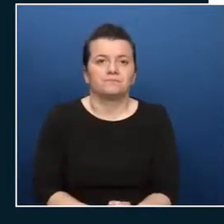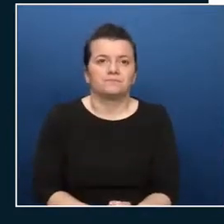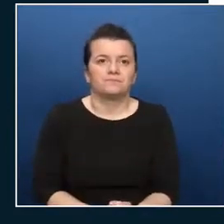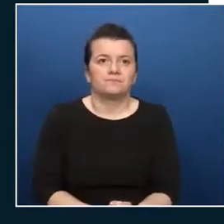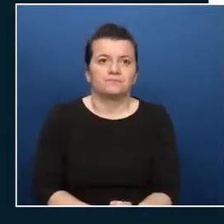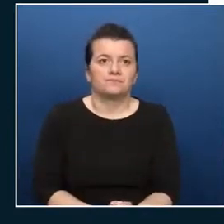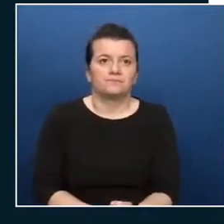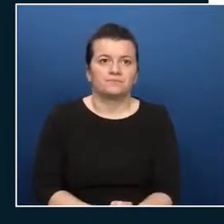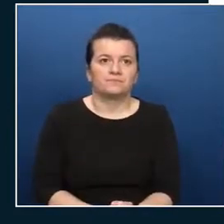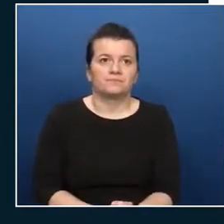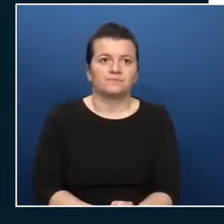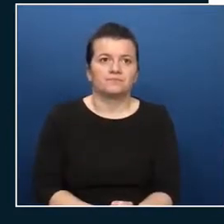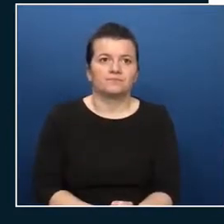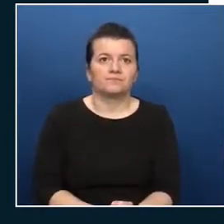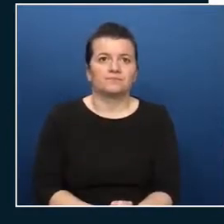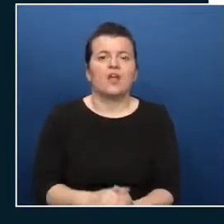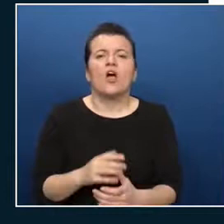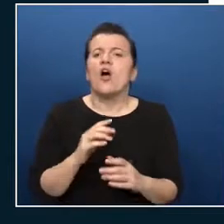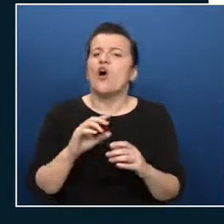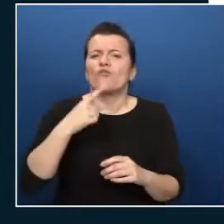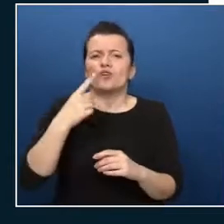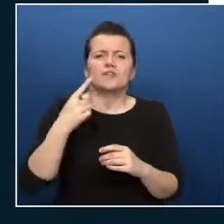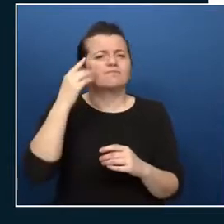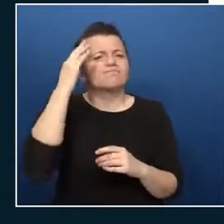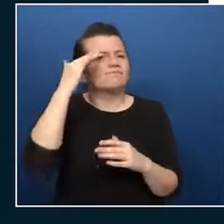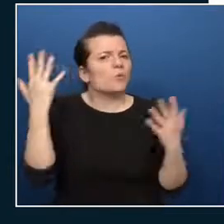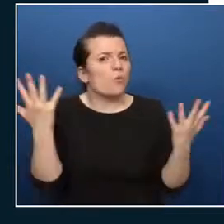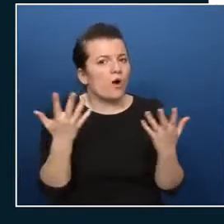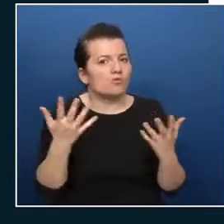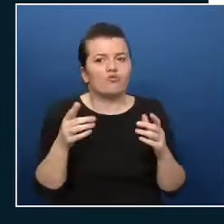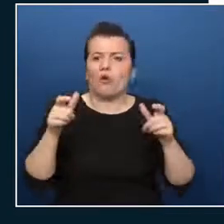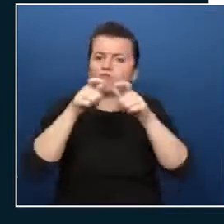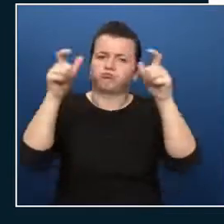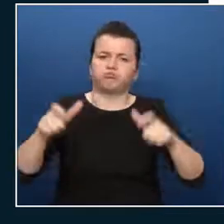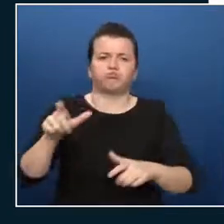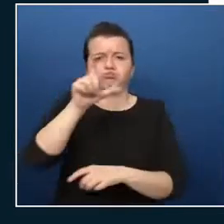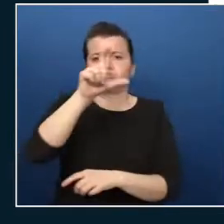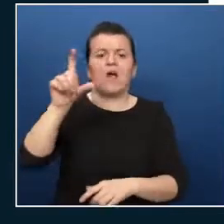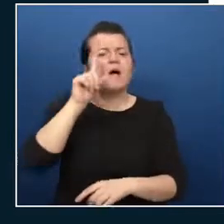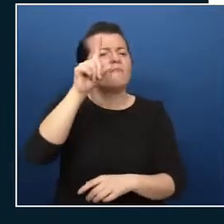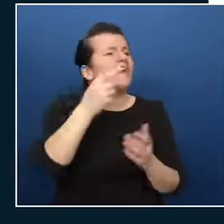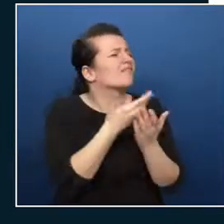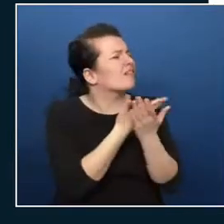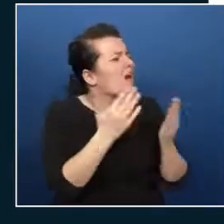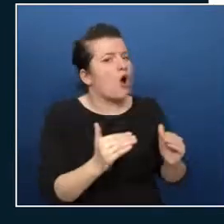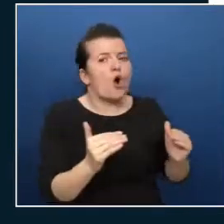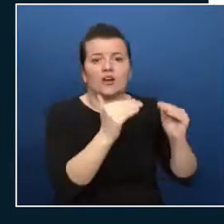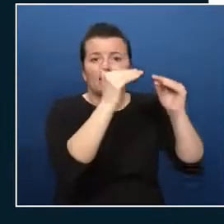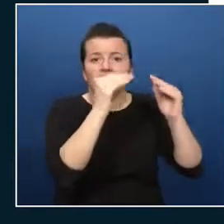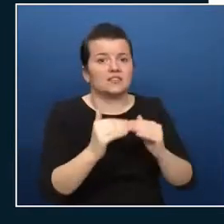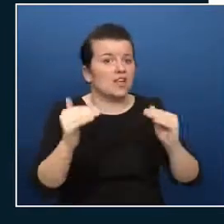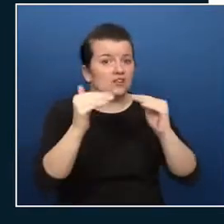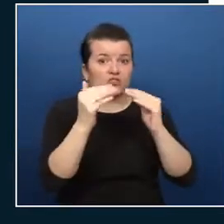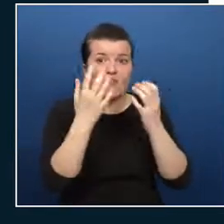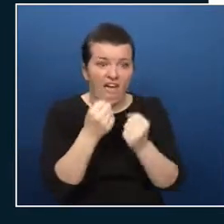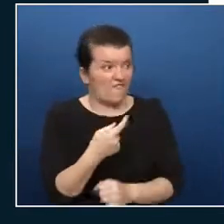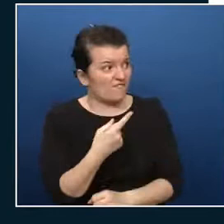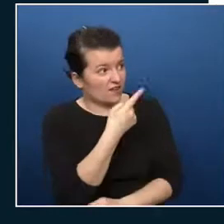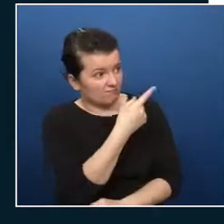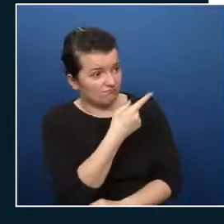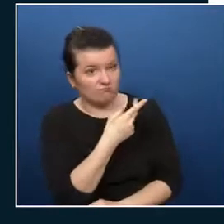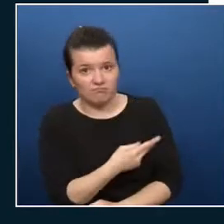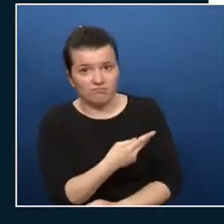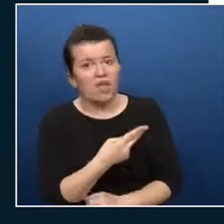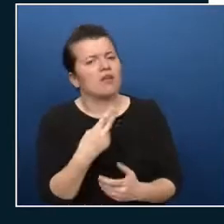initially meant for enterprises it's it's also beneficial for every organization in my opinion so it allows you to